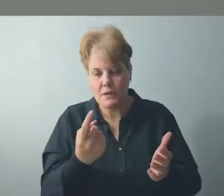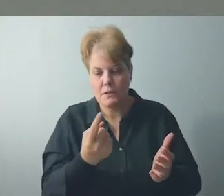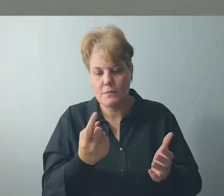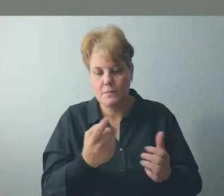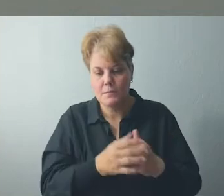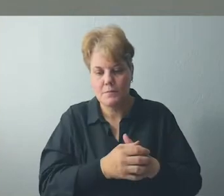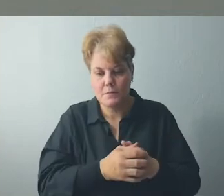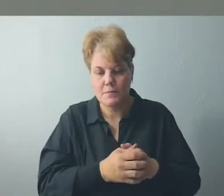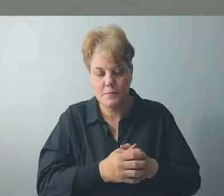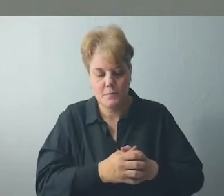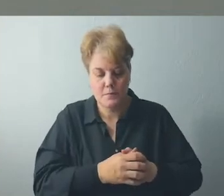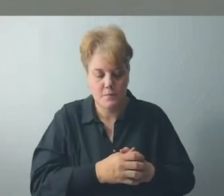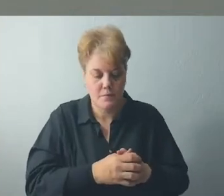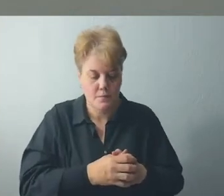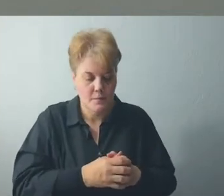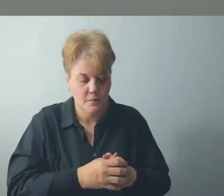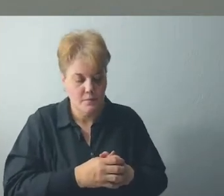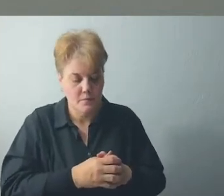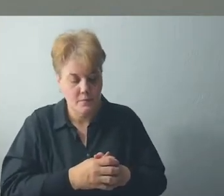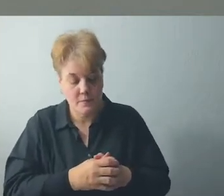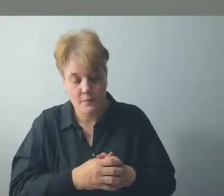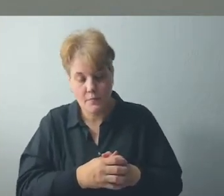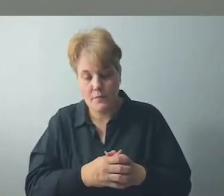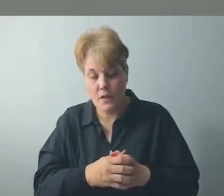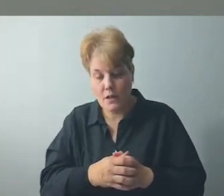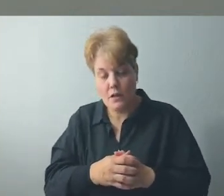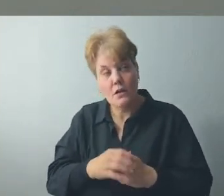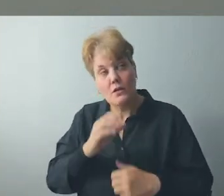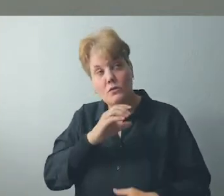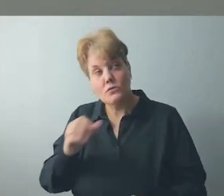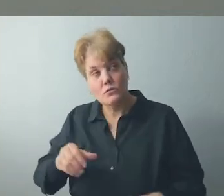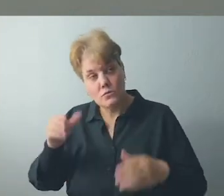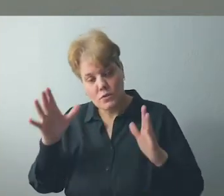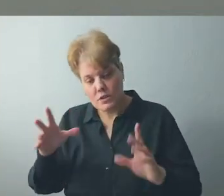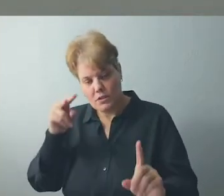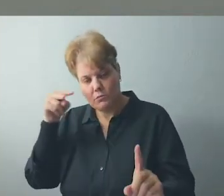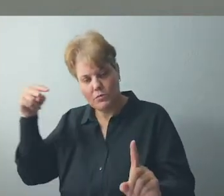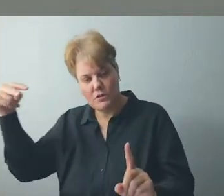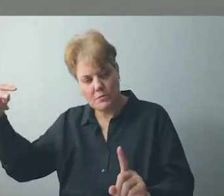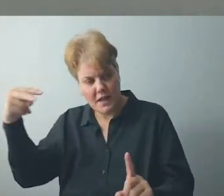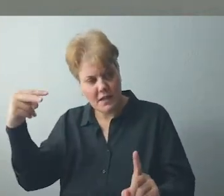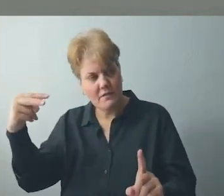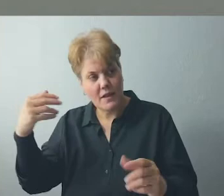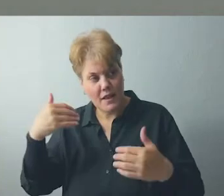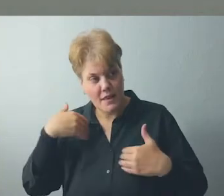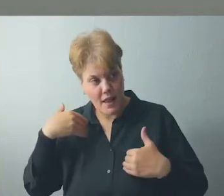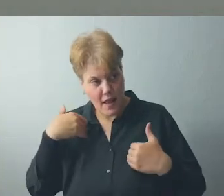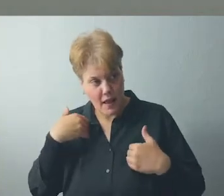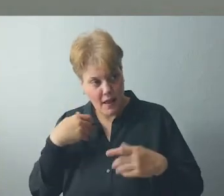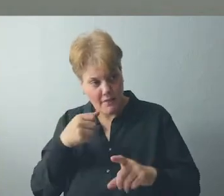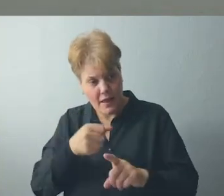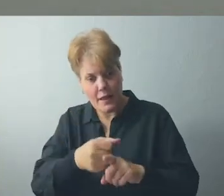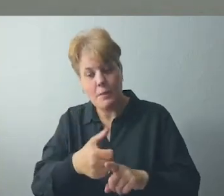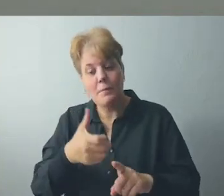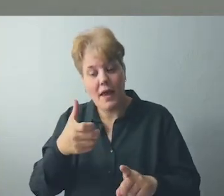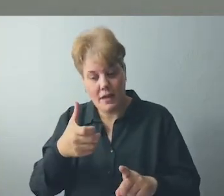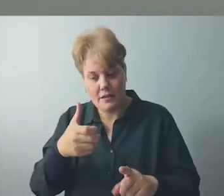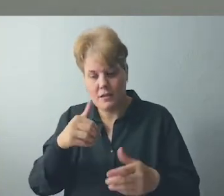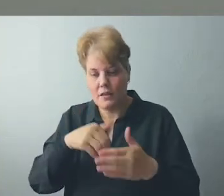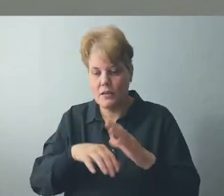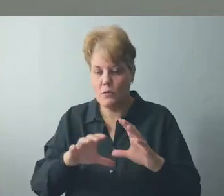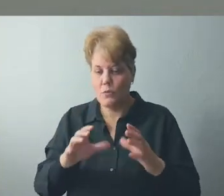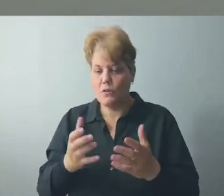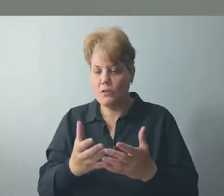asked myself, does the Christian worldview truly have an impact at a time when so many people are shouting